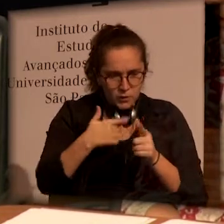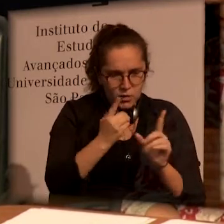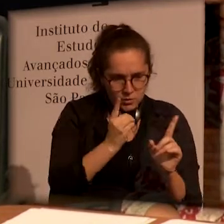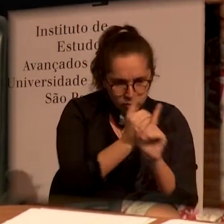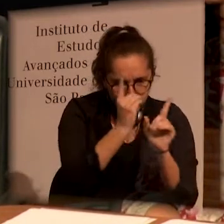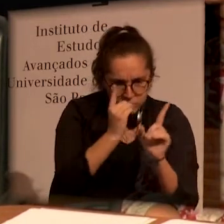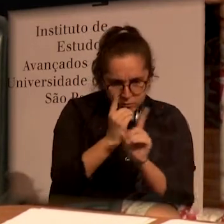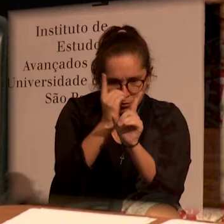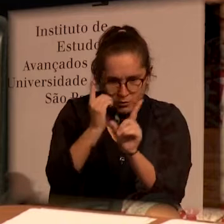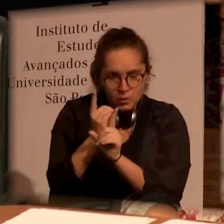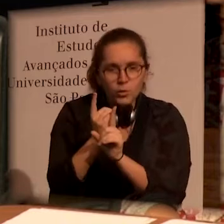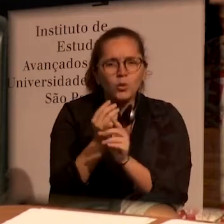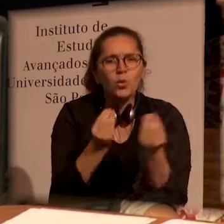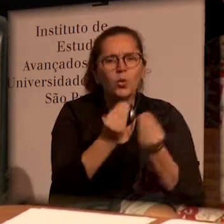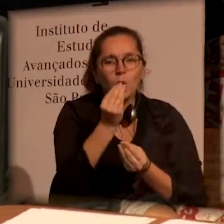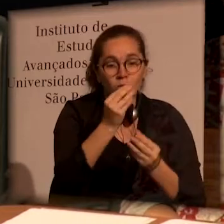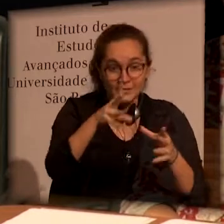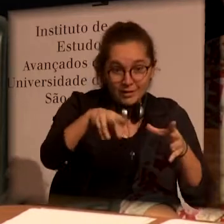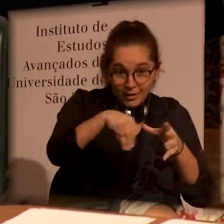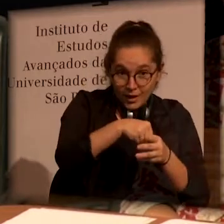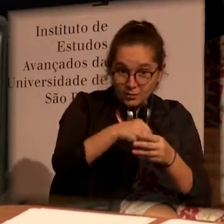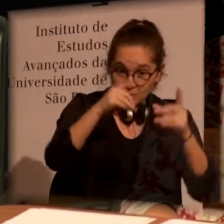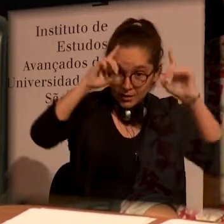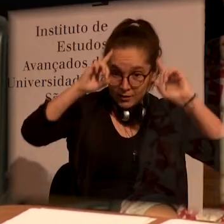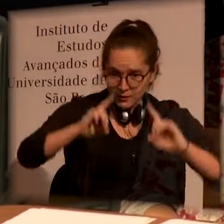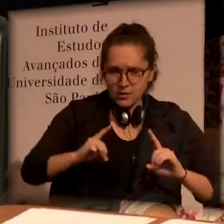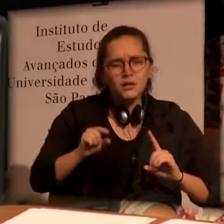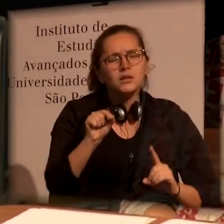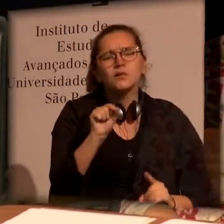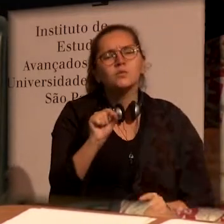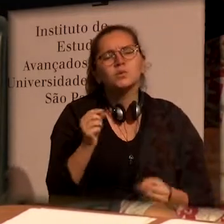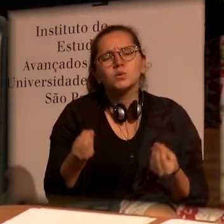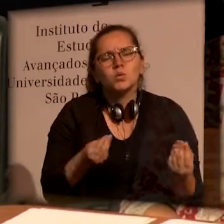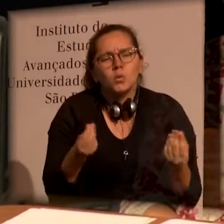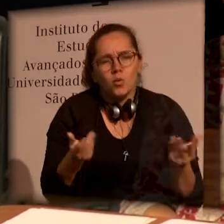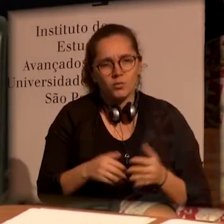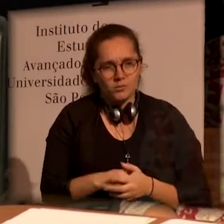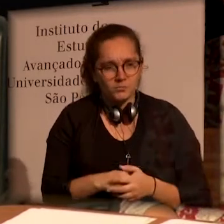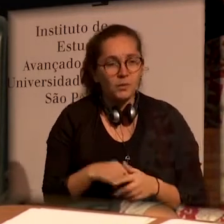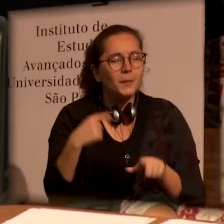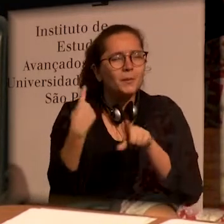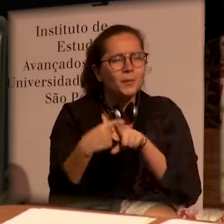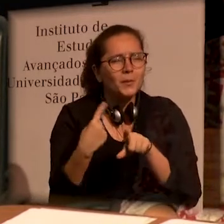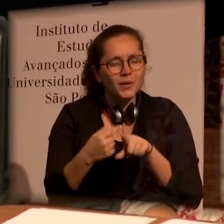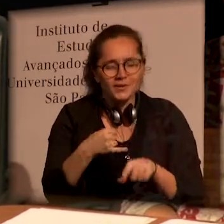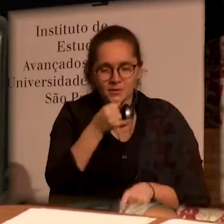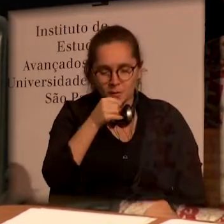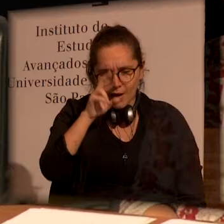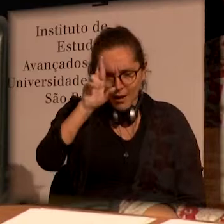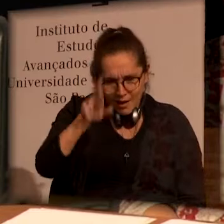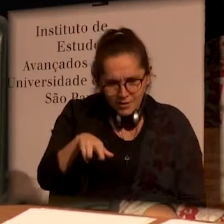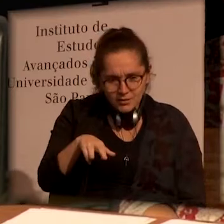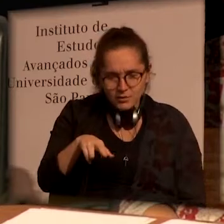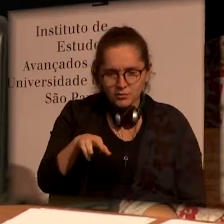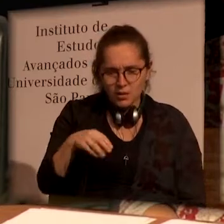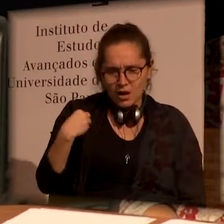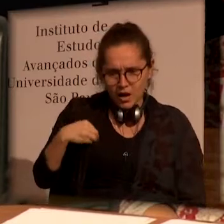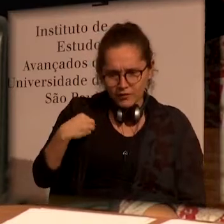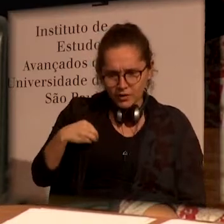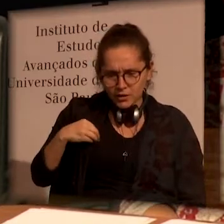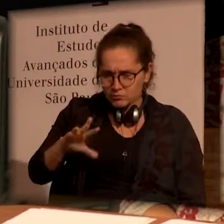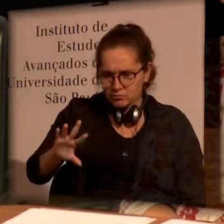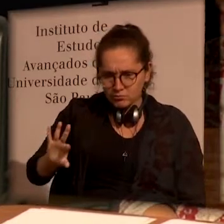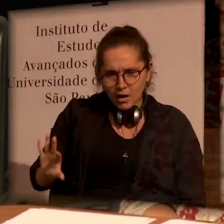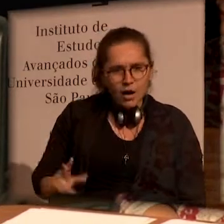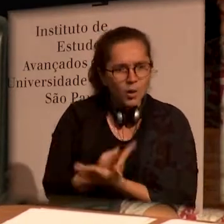handle the problems of people with disabilities. What is the reason for us to be here